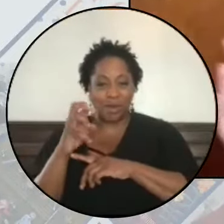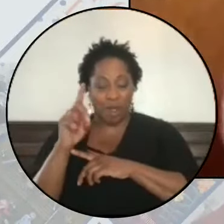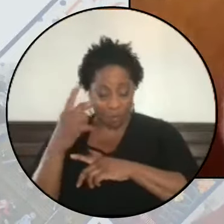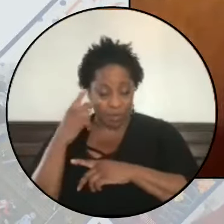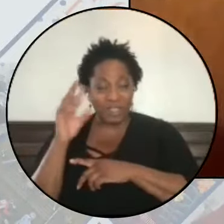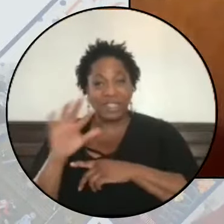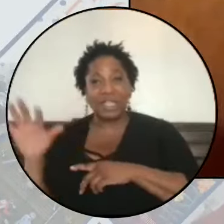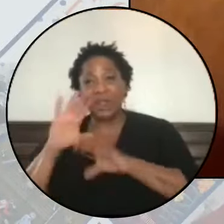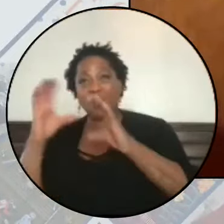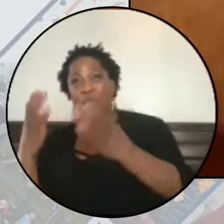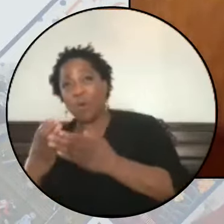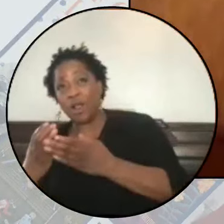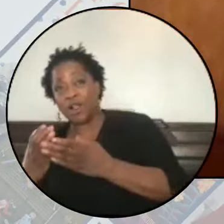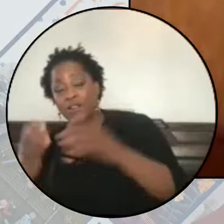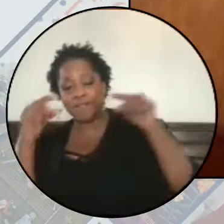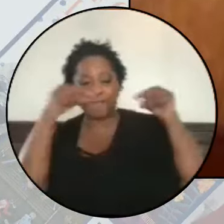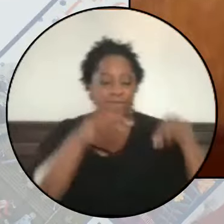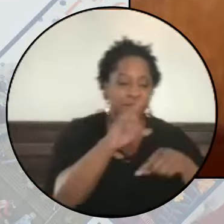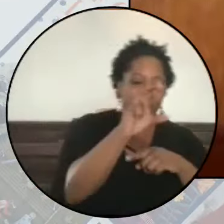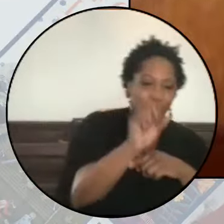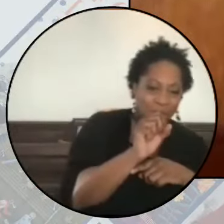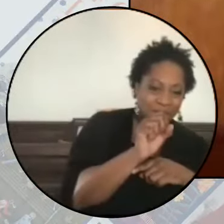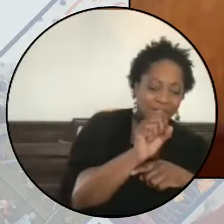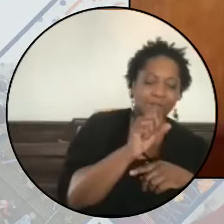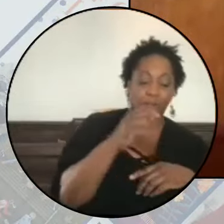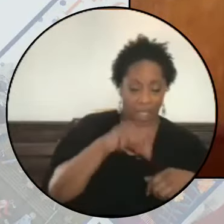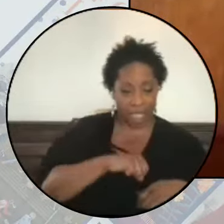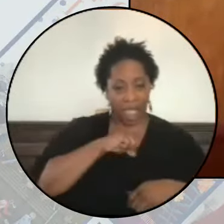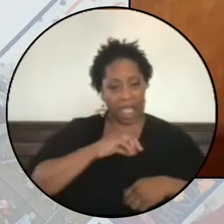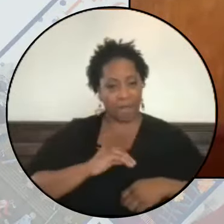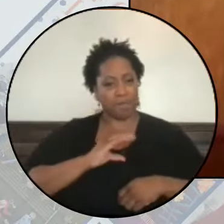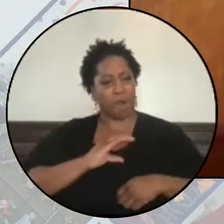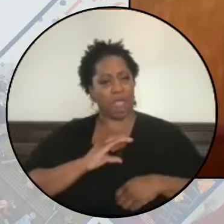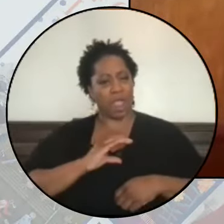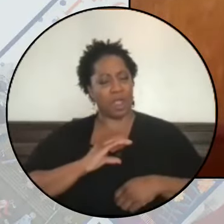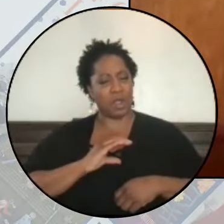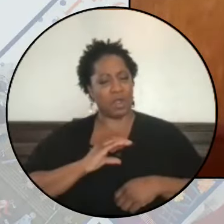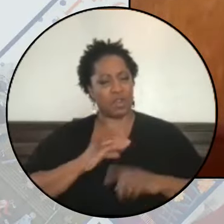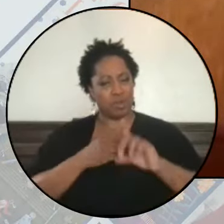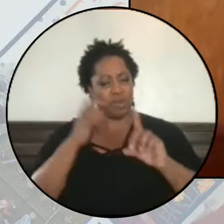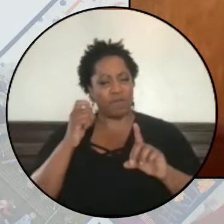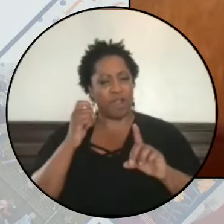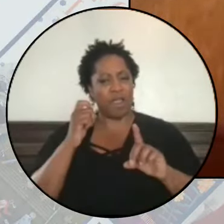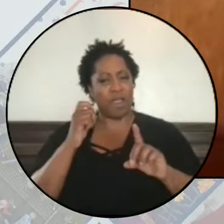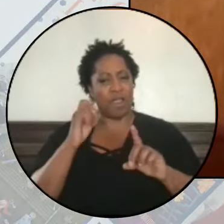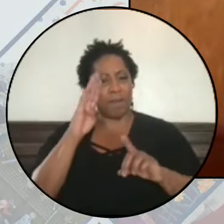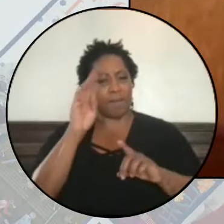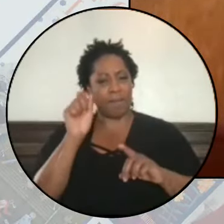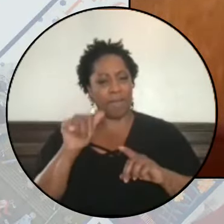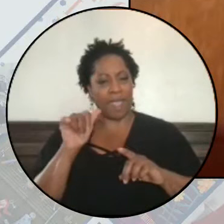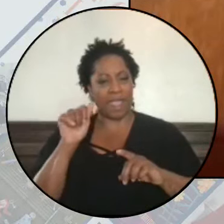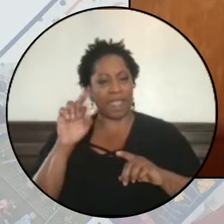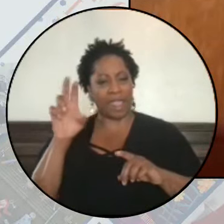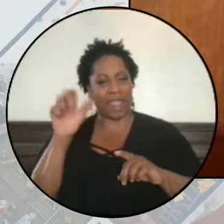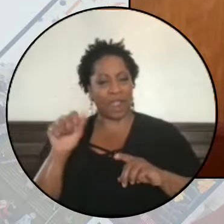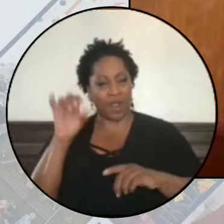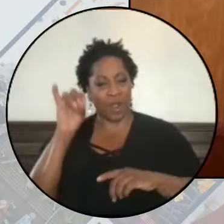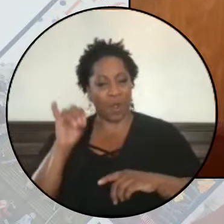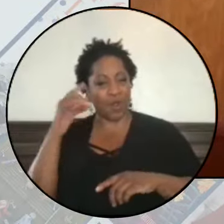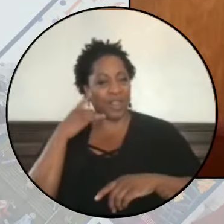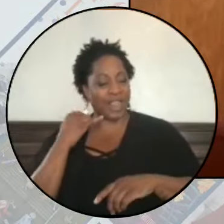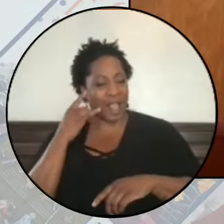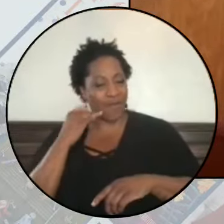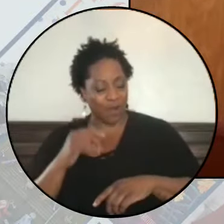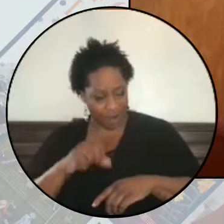elsewhere. I will say that I'm proud to be from living in the Bay Area in Oakland, California and I'm